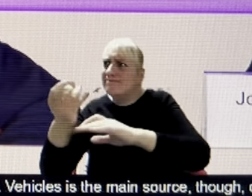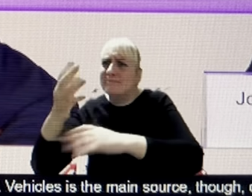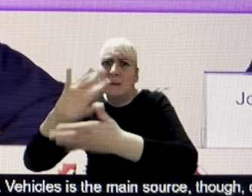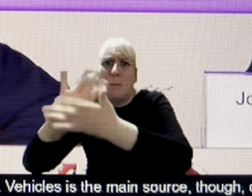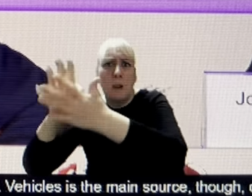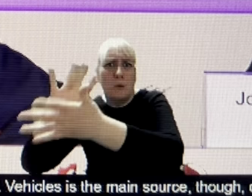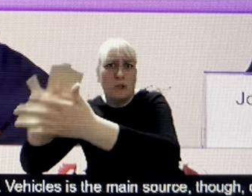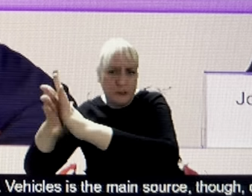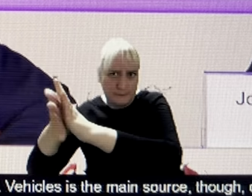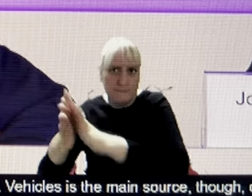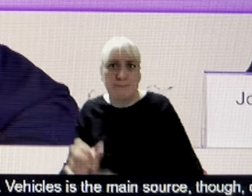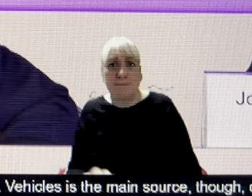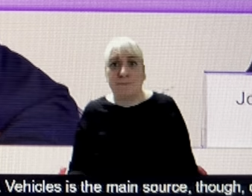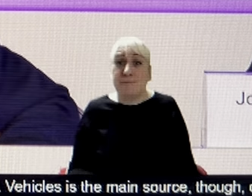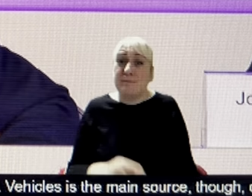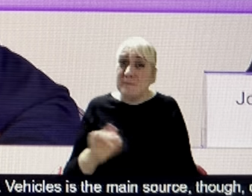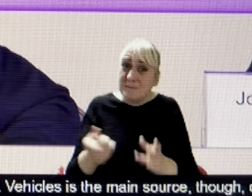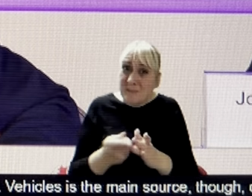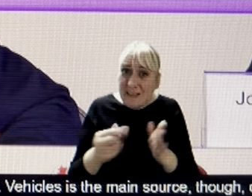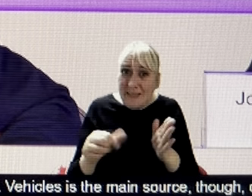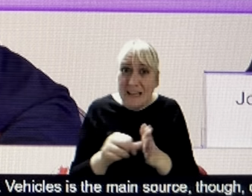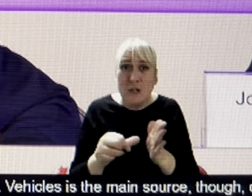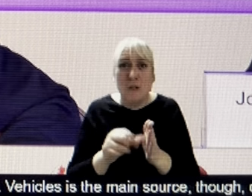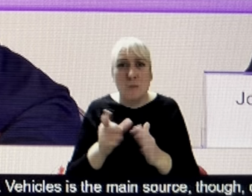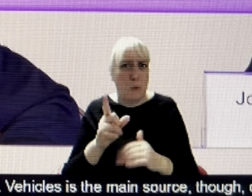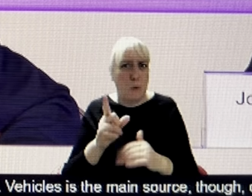issues in relation to the boat environment are really important.